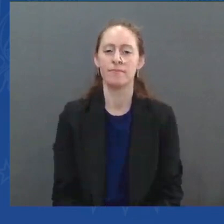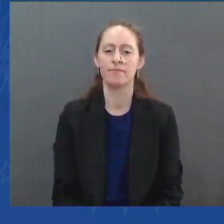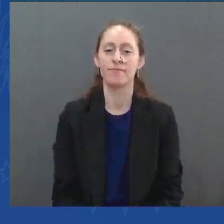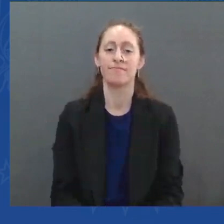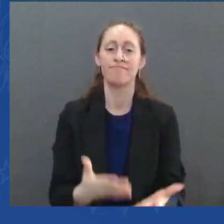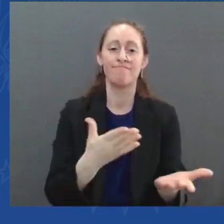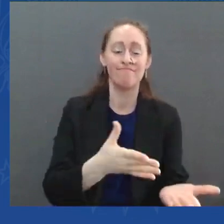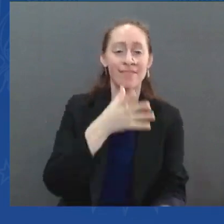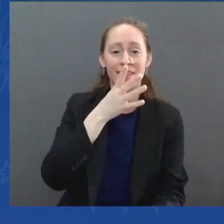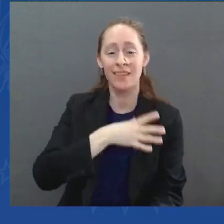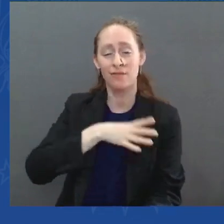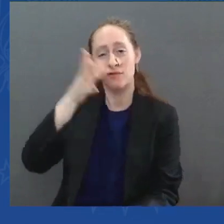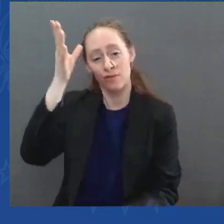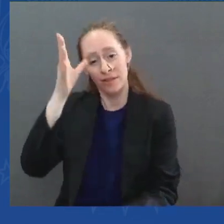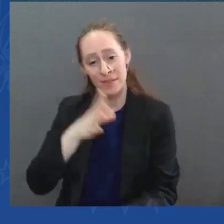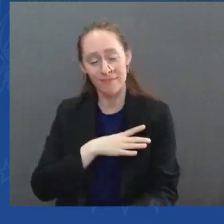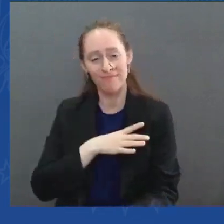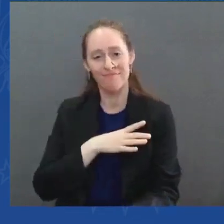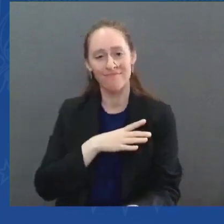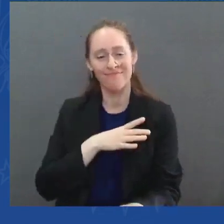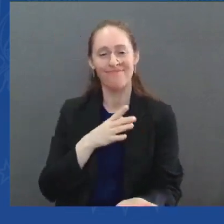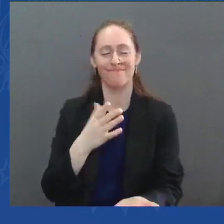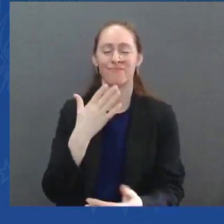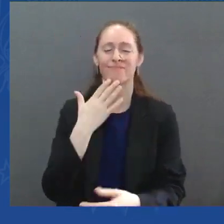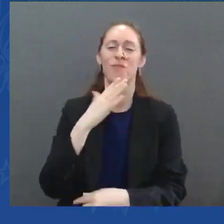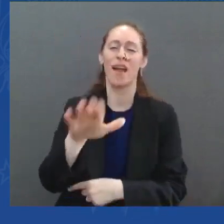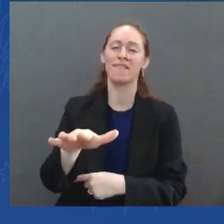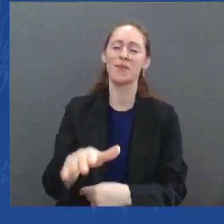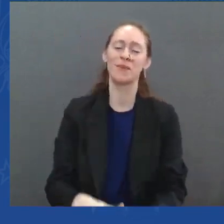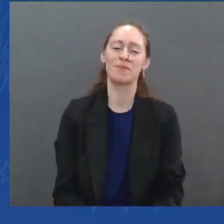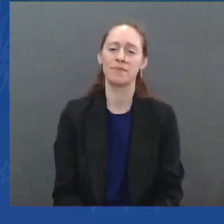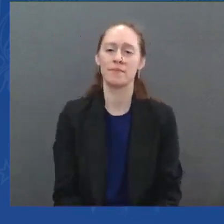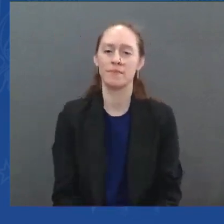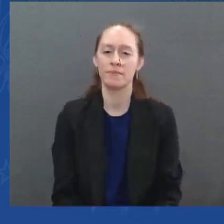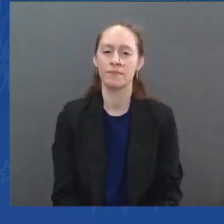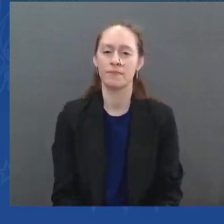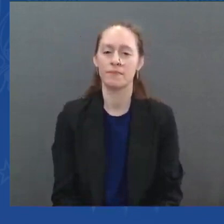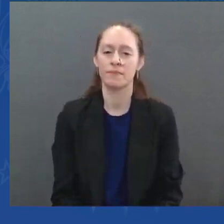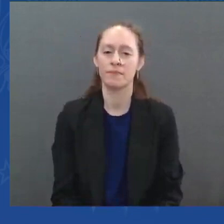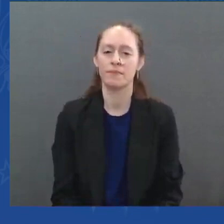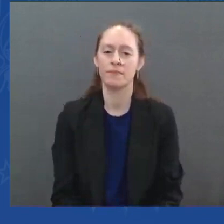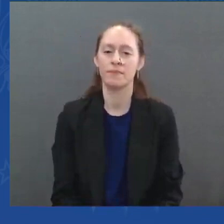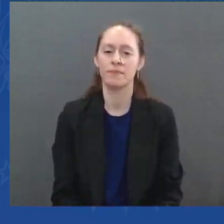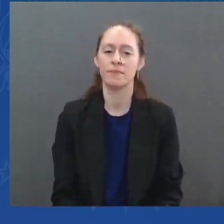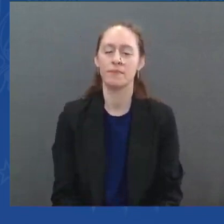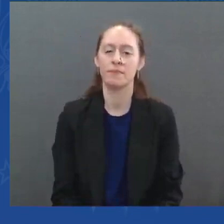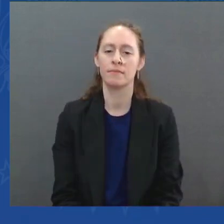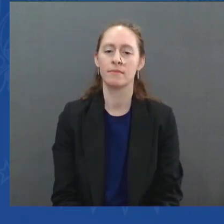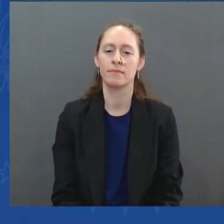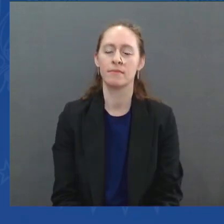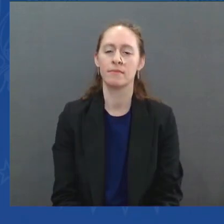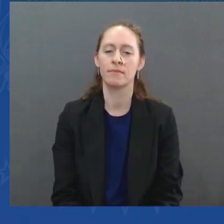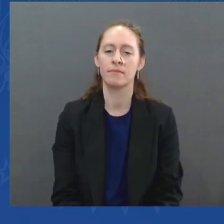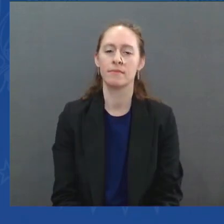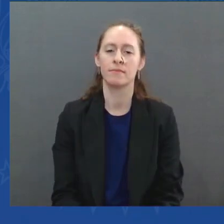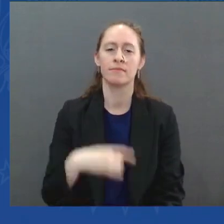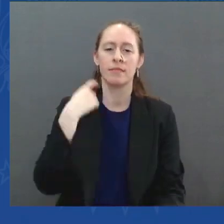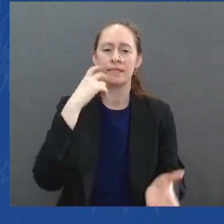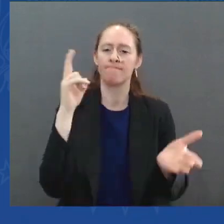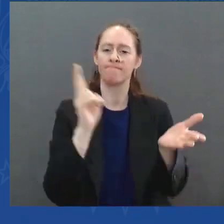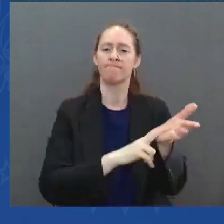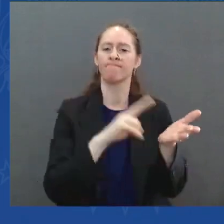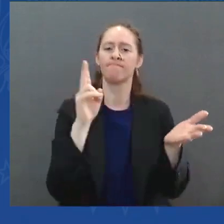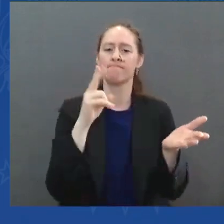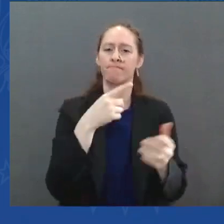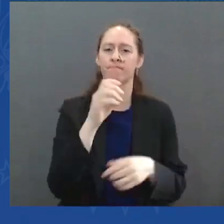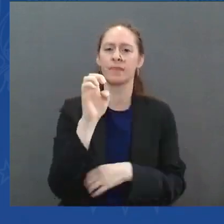I just signed into law the Emmett Till Anti-Lynching Act, making lynching a federal